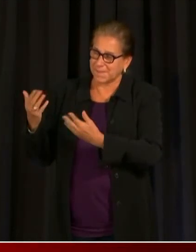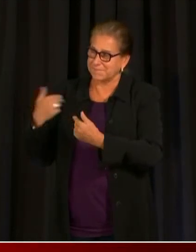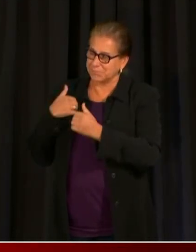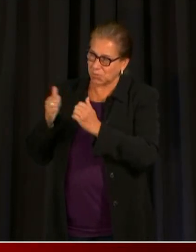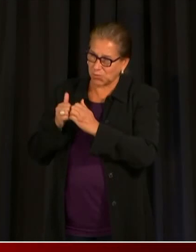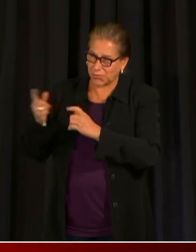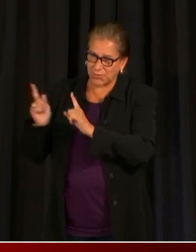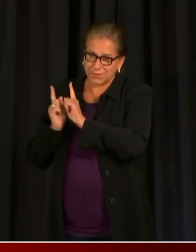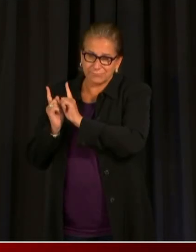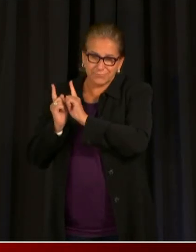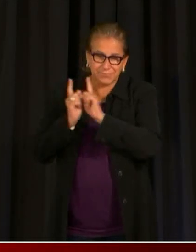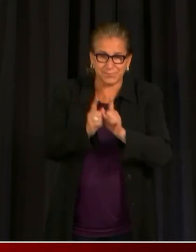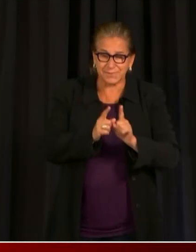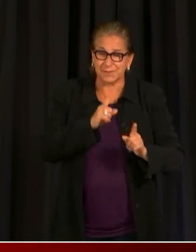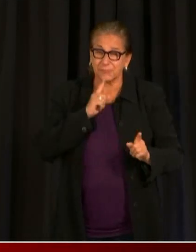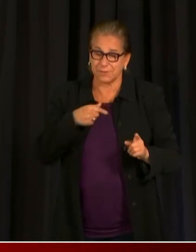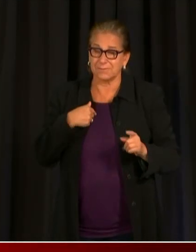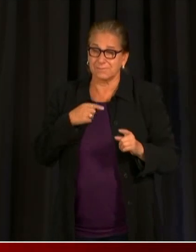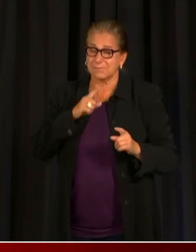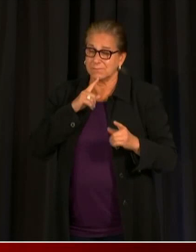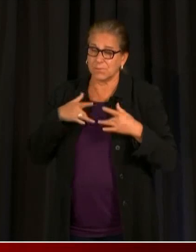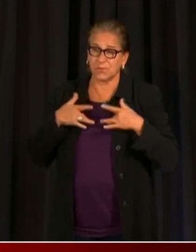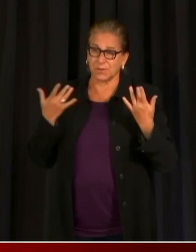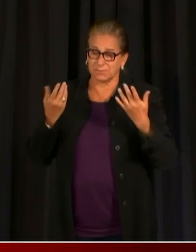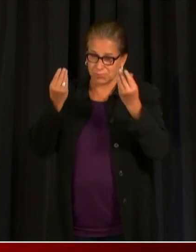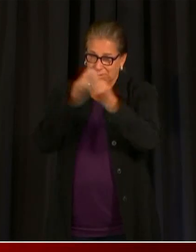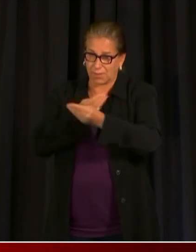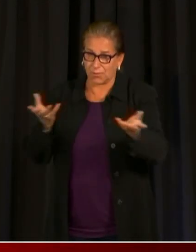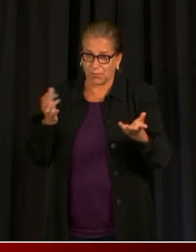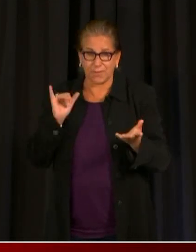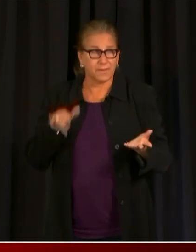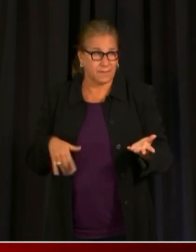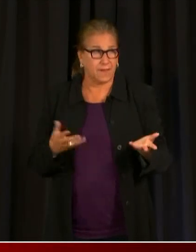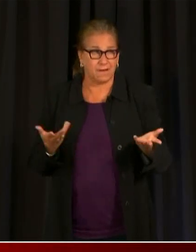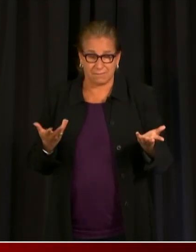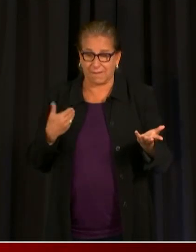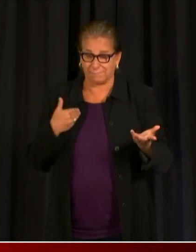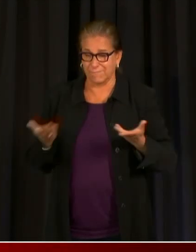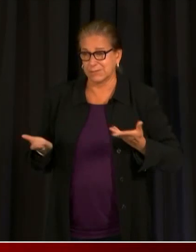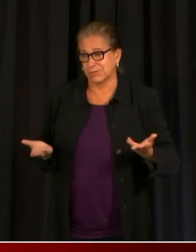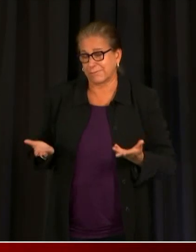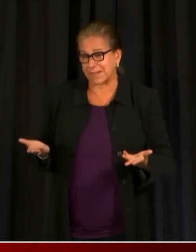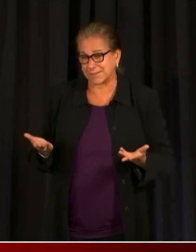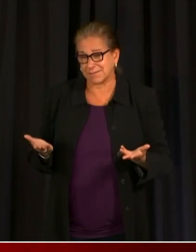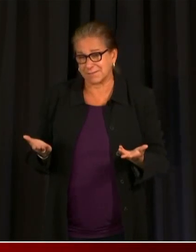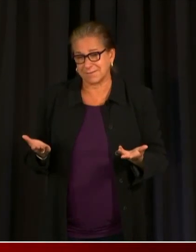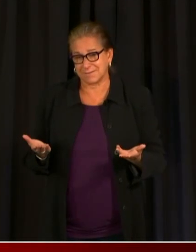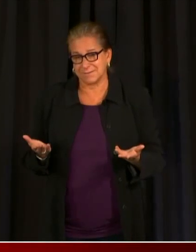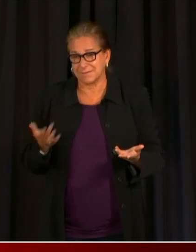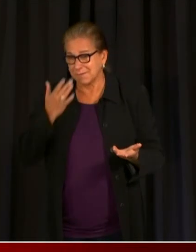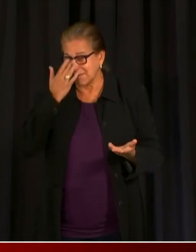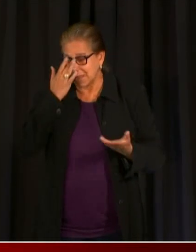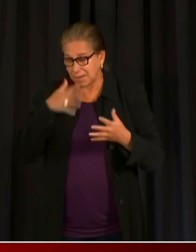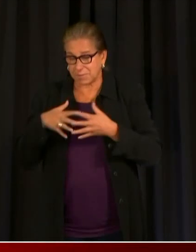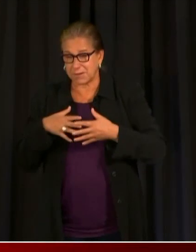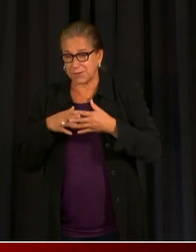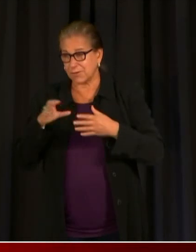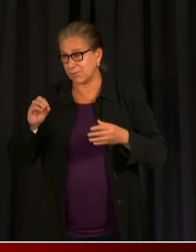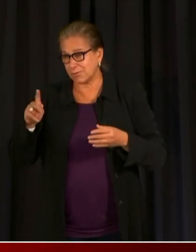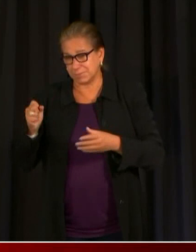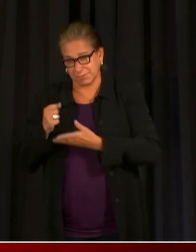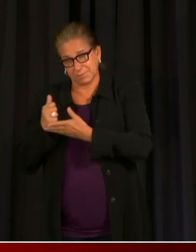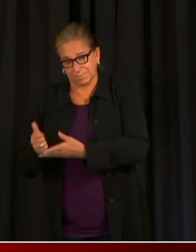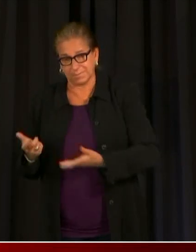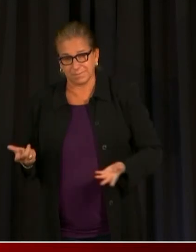excited to announce incentives for our young people as I mentioned who get vaccinated against COVID